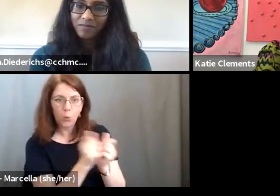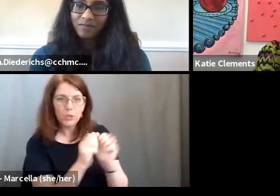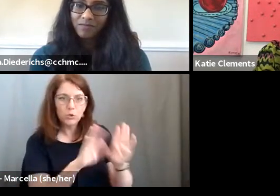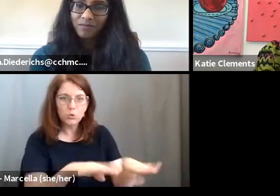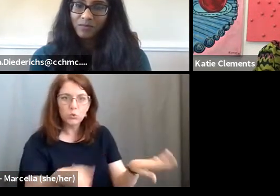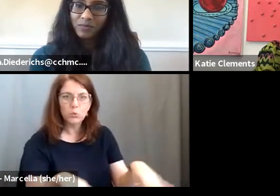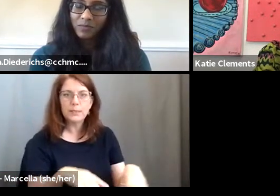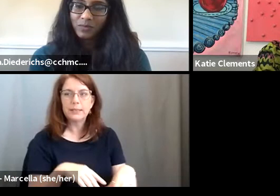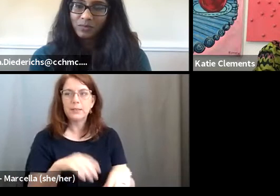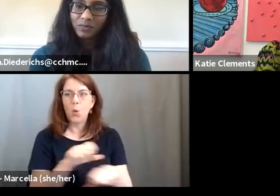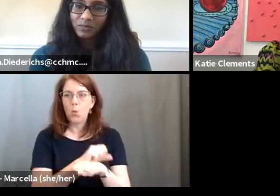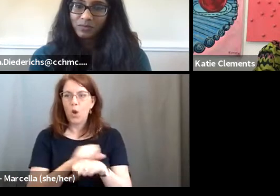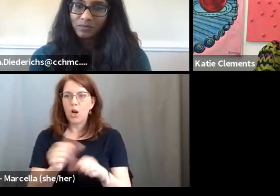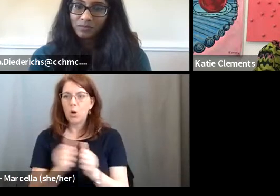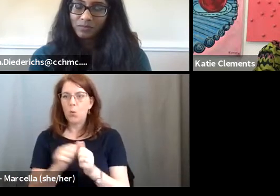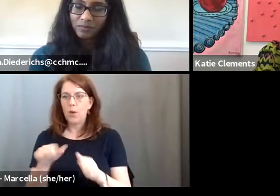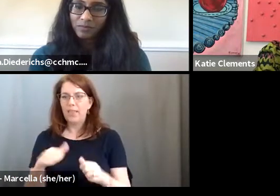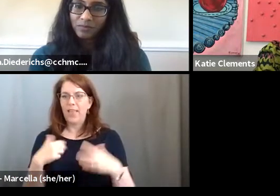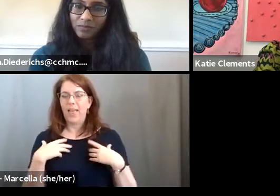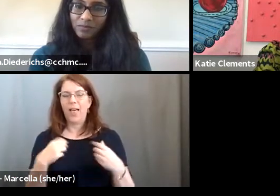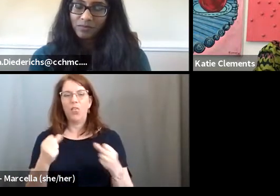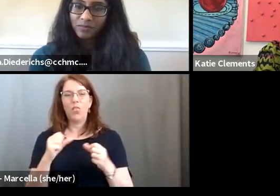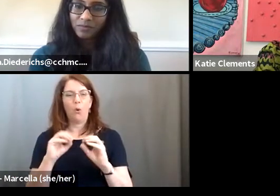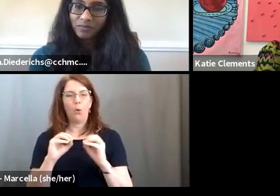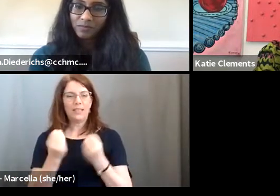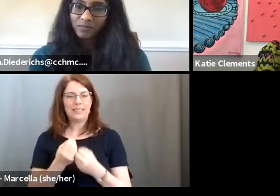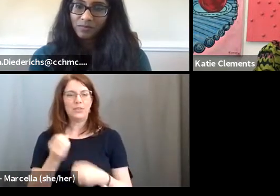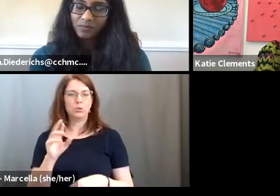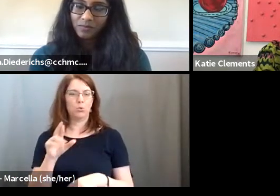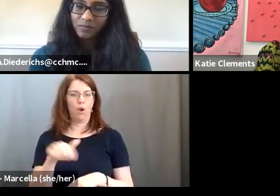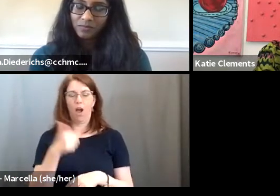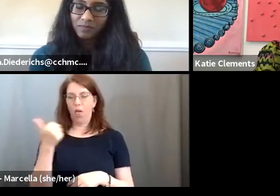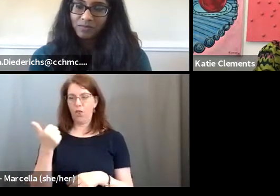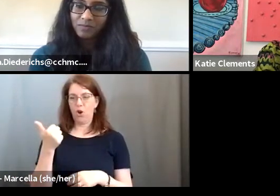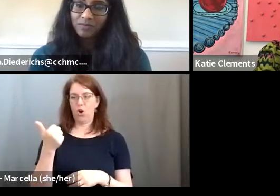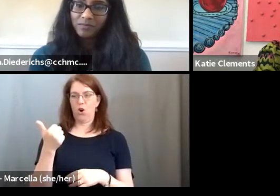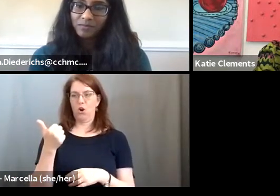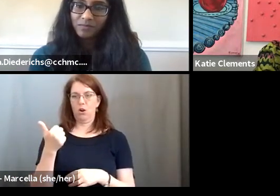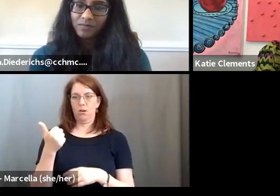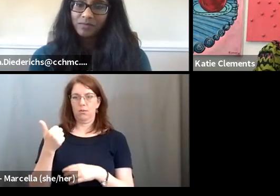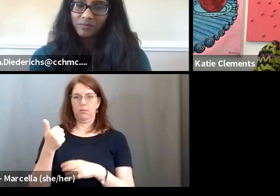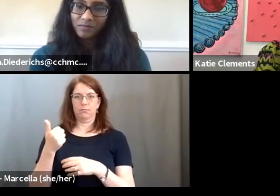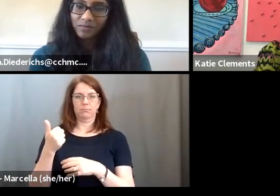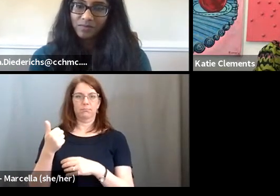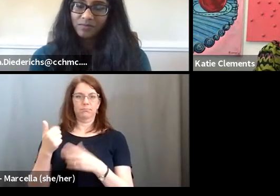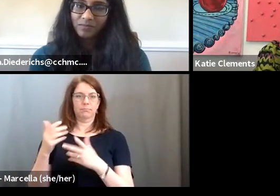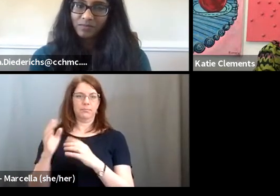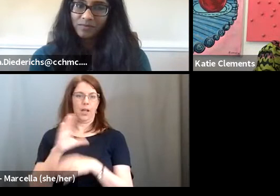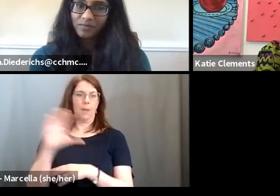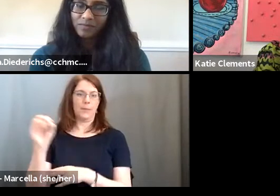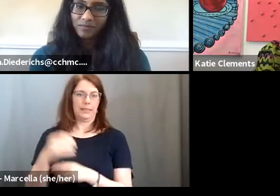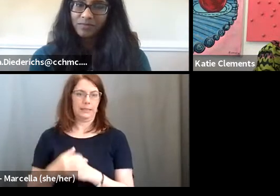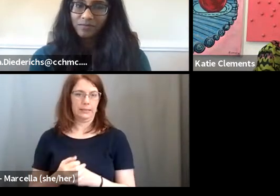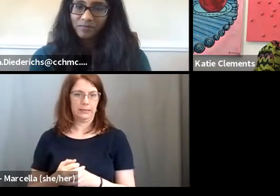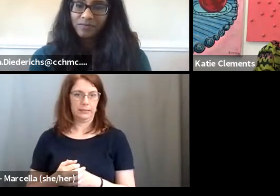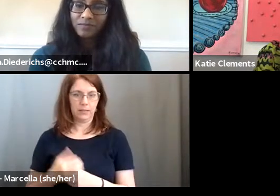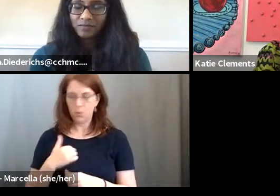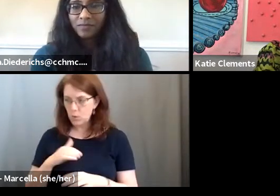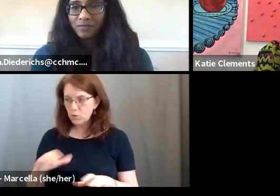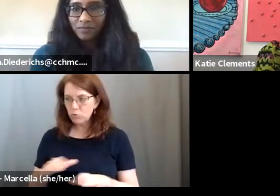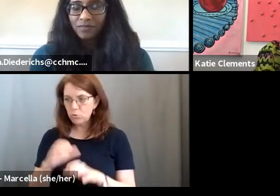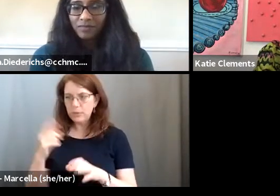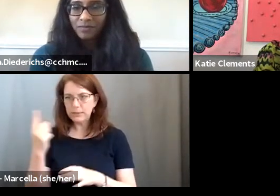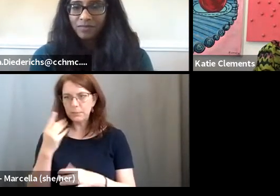know, it's, it's working with other health organizations or, or other institutions, but are not promise that, you know, we're doing something good,